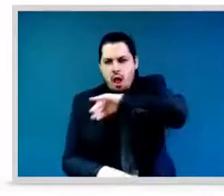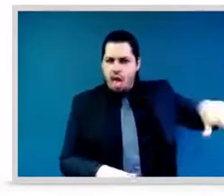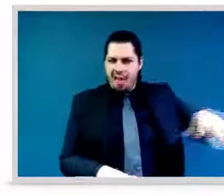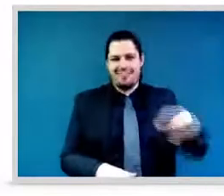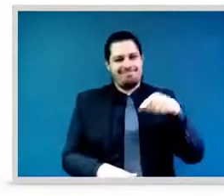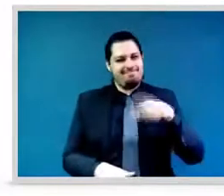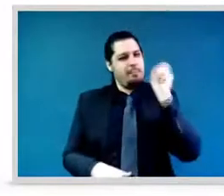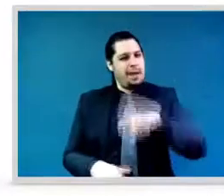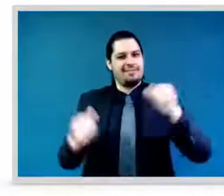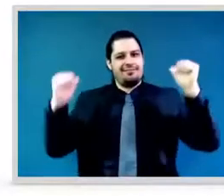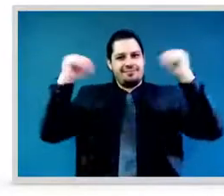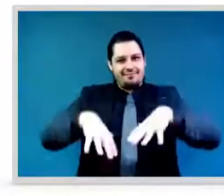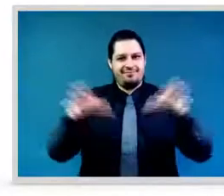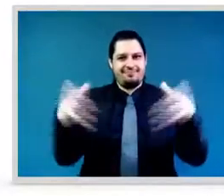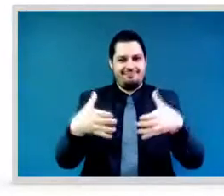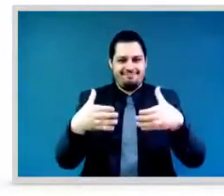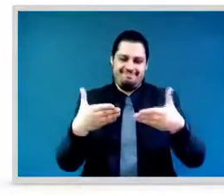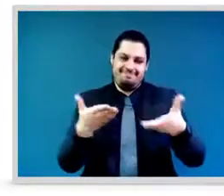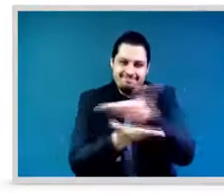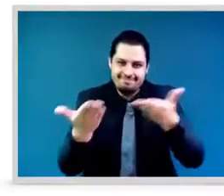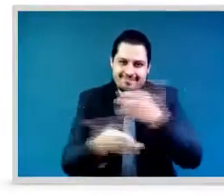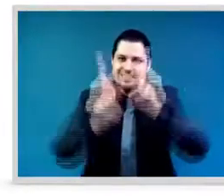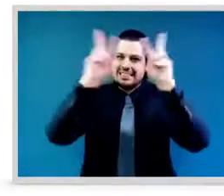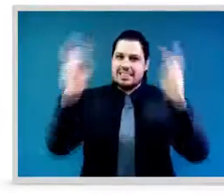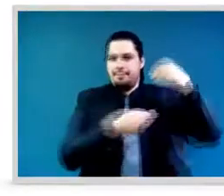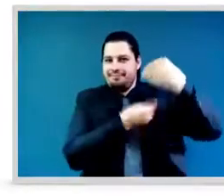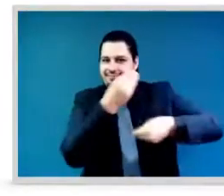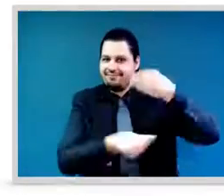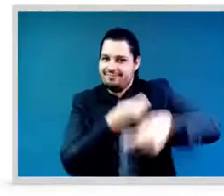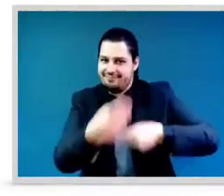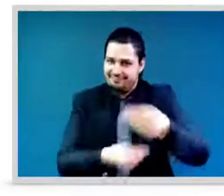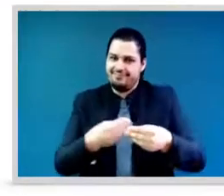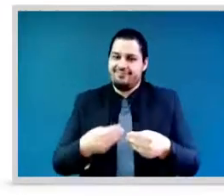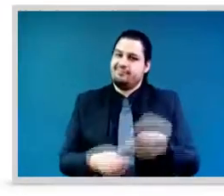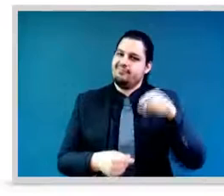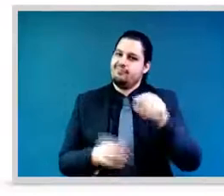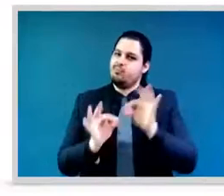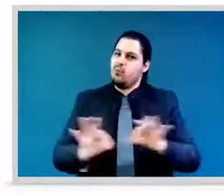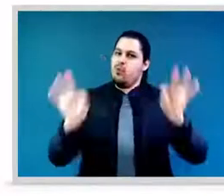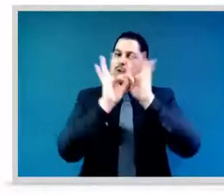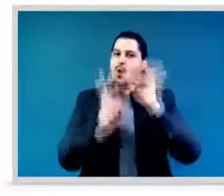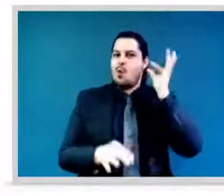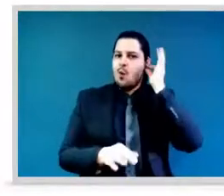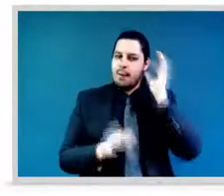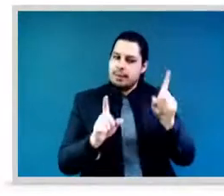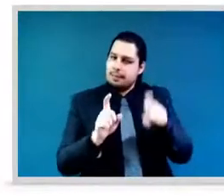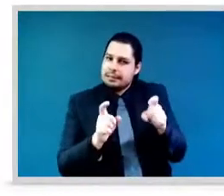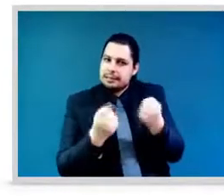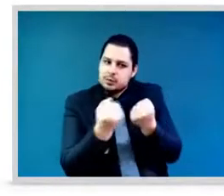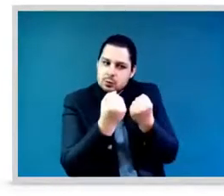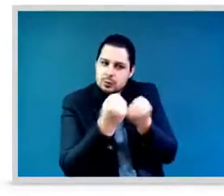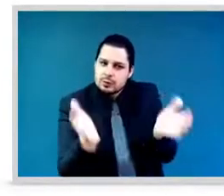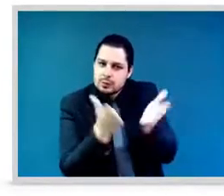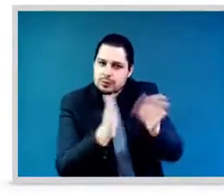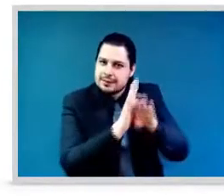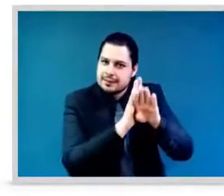attempt of linking both a gender of women and youth. I think it's vital if we want to accelerate